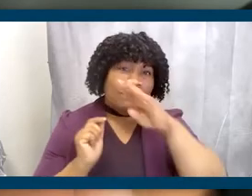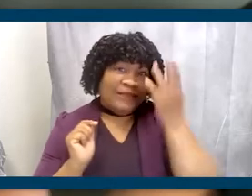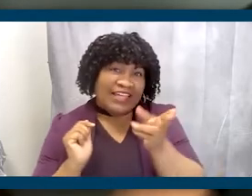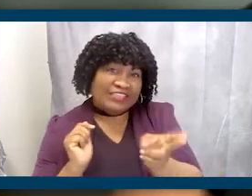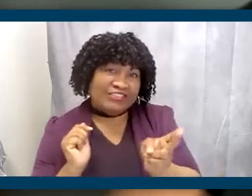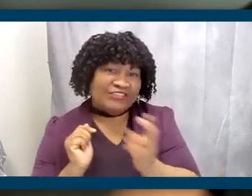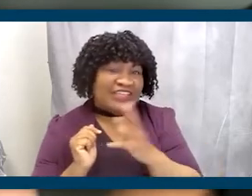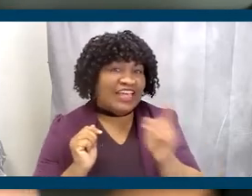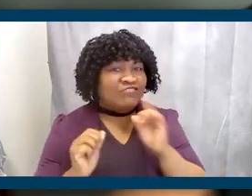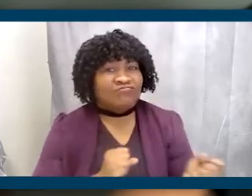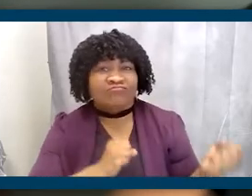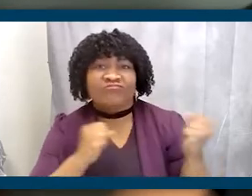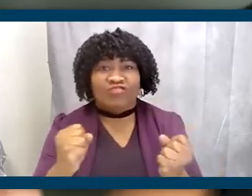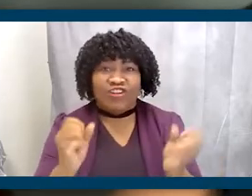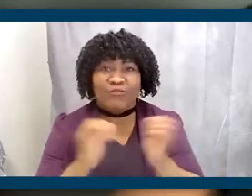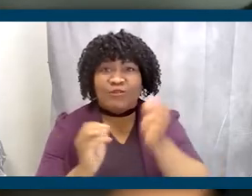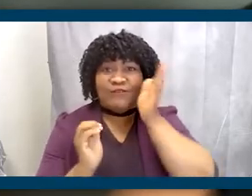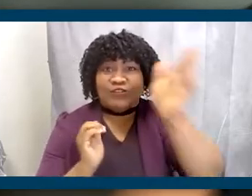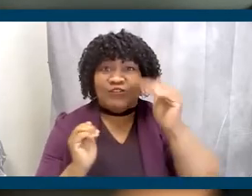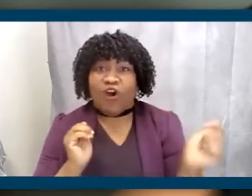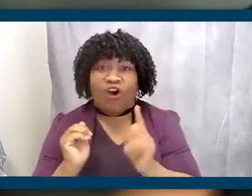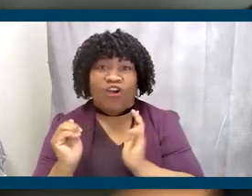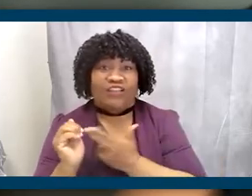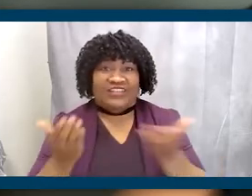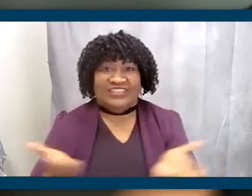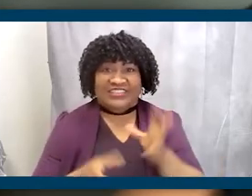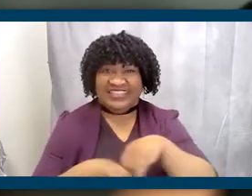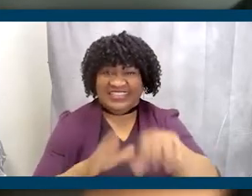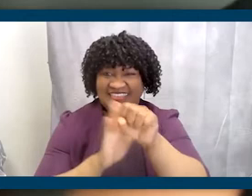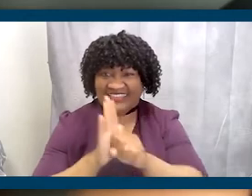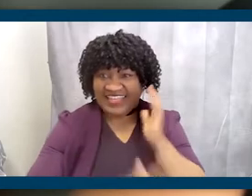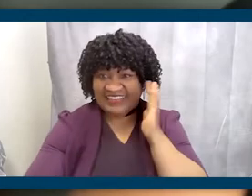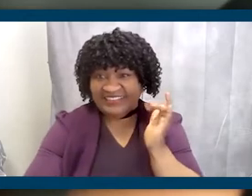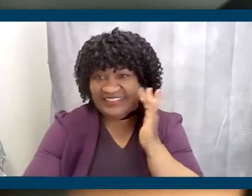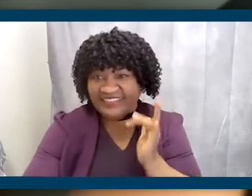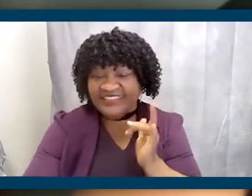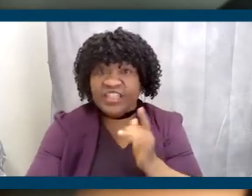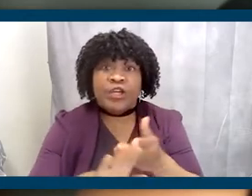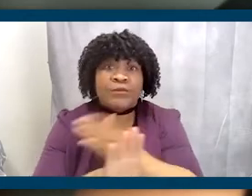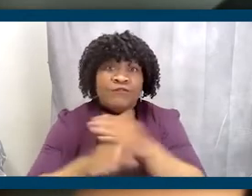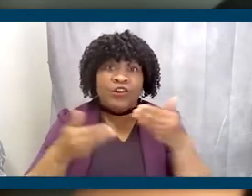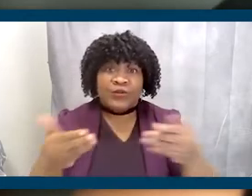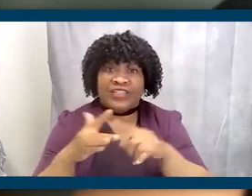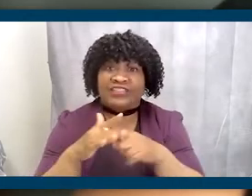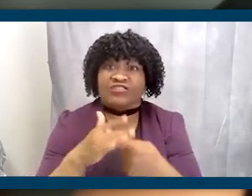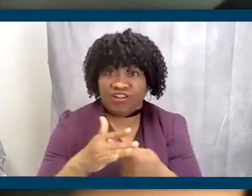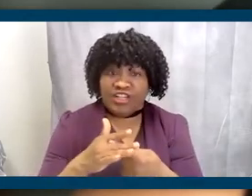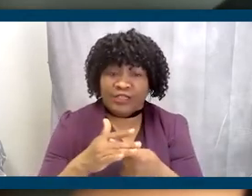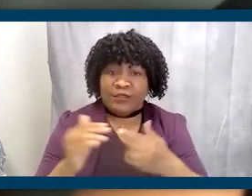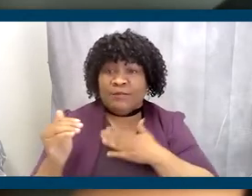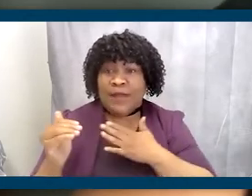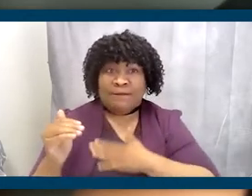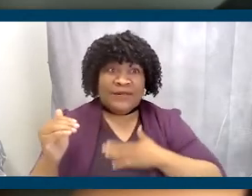and a stronger future for all of us in this state. But before we get started, it is my